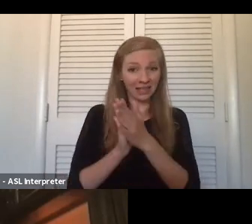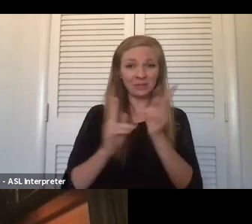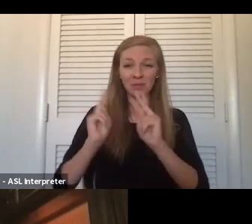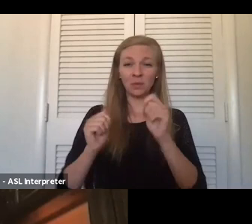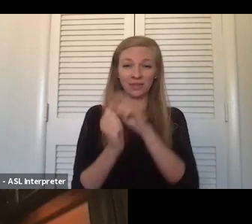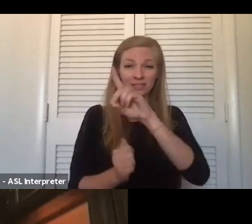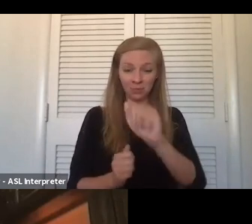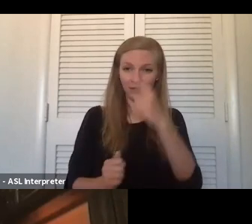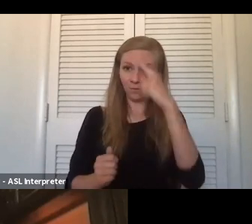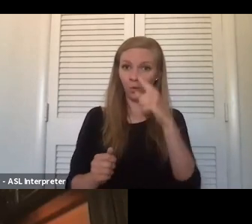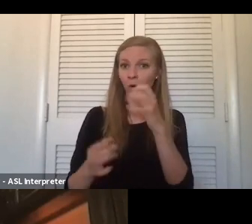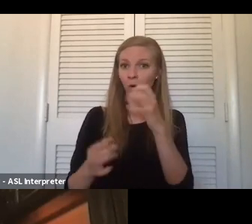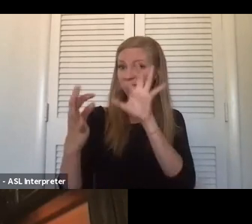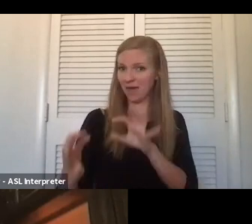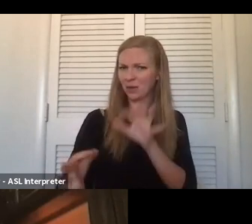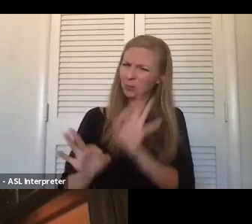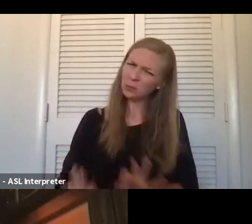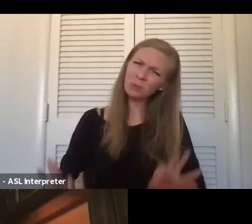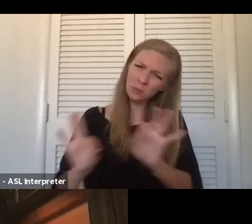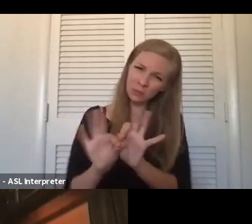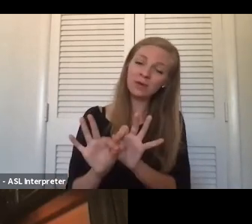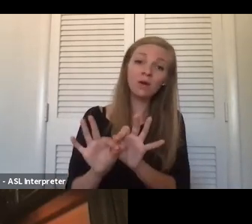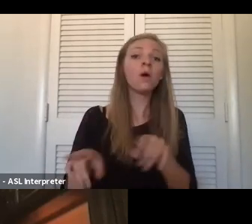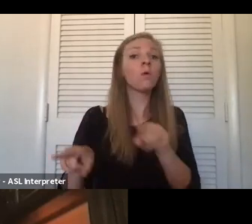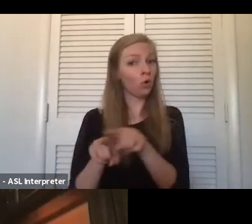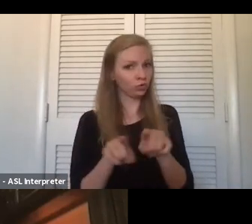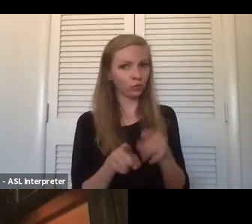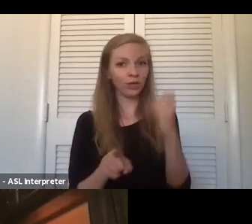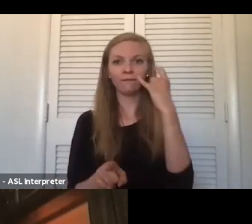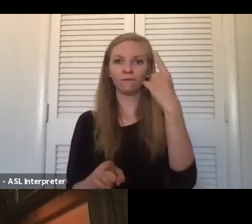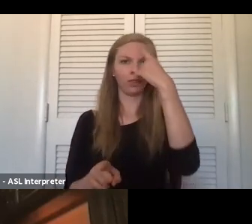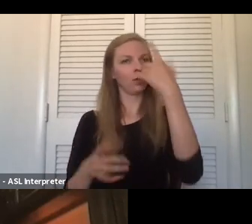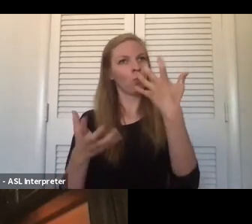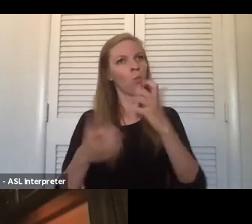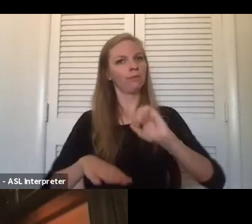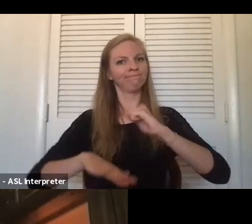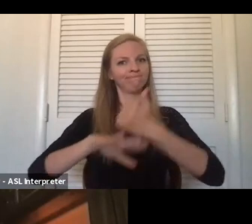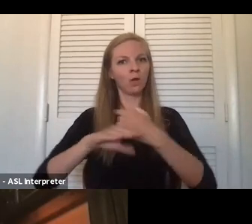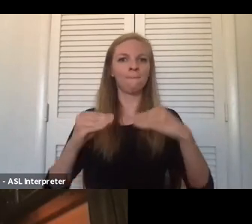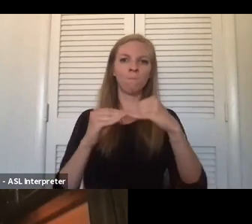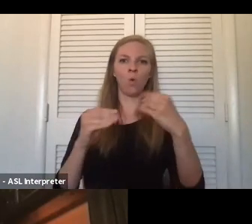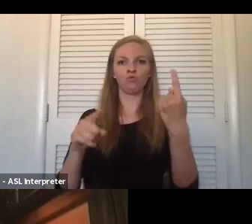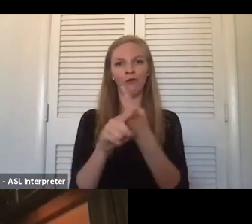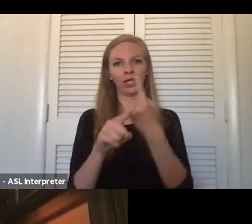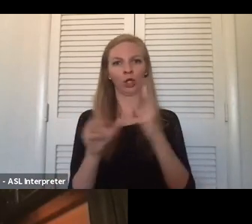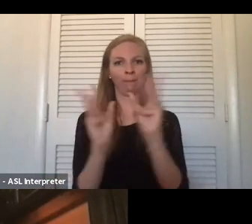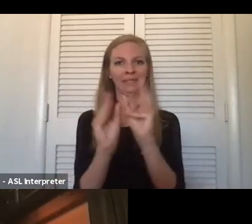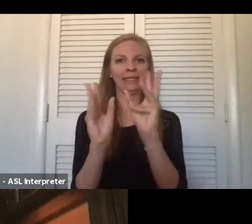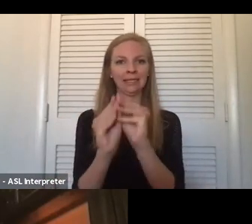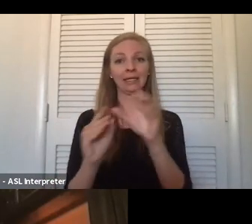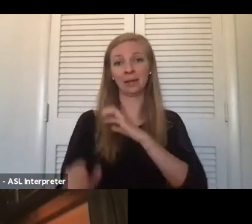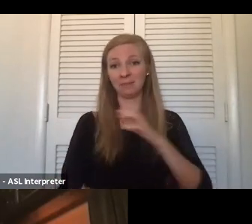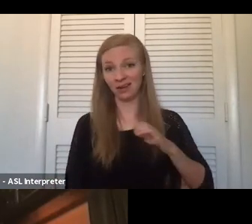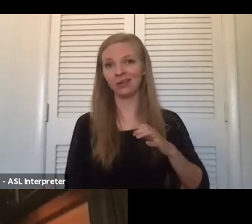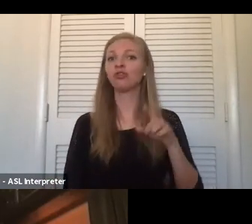is vital is so important, but also if you are going to form, uh, maybe a more regularly meeting committee, you should consider